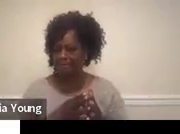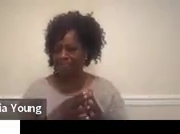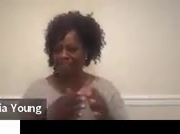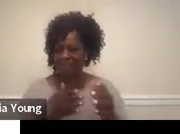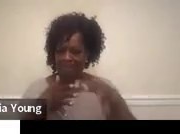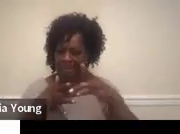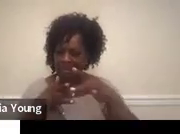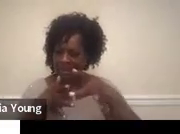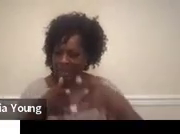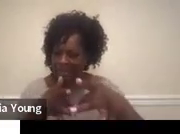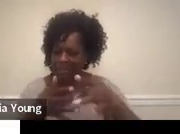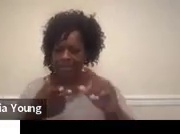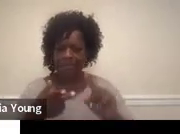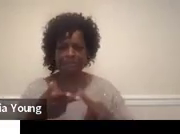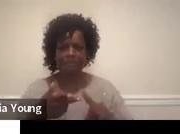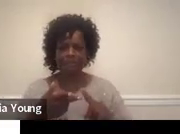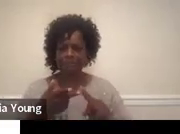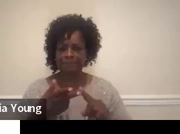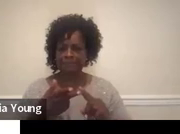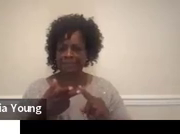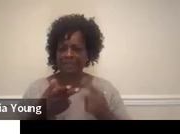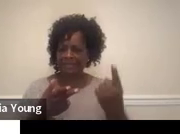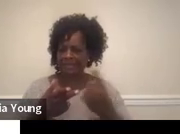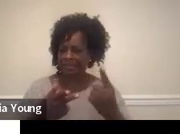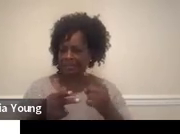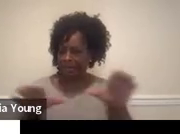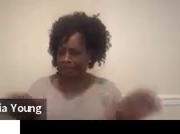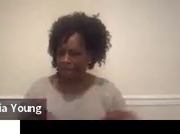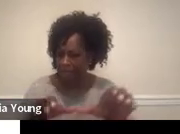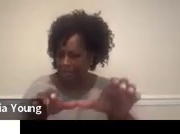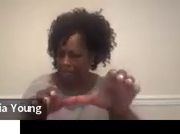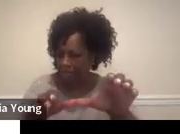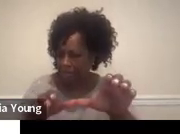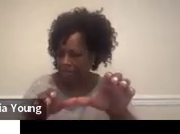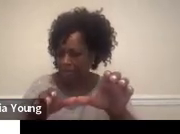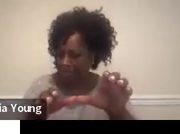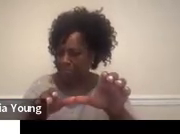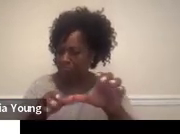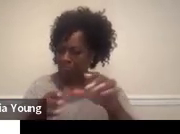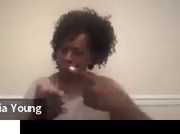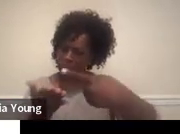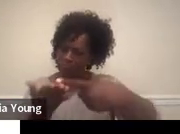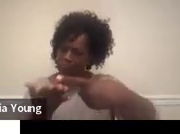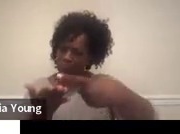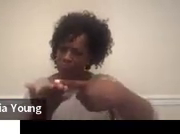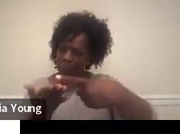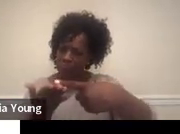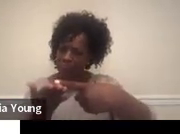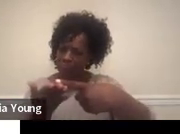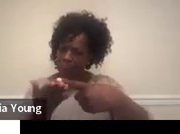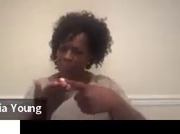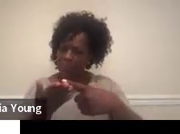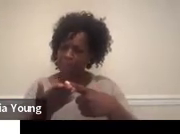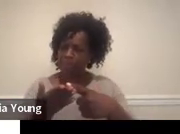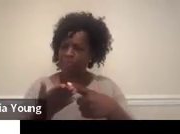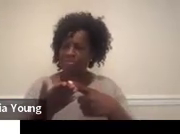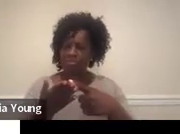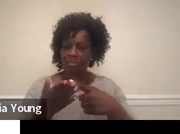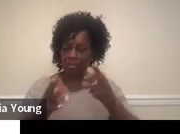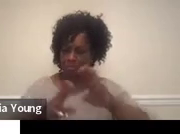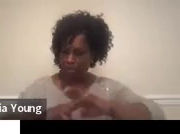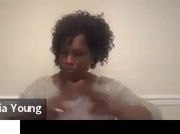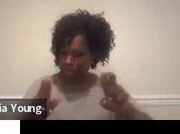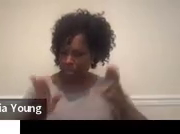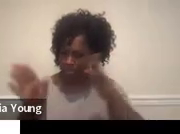or, you know, some sort of activity that talks about, you know, getting ready